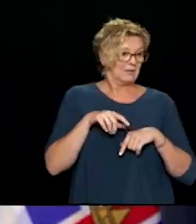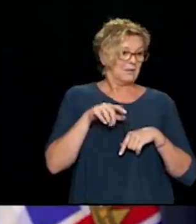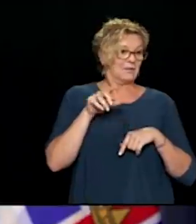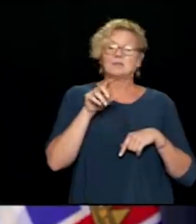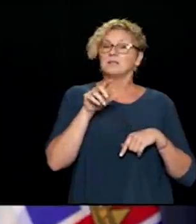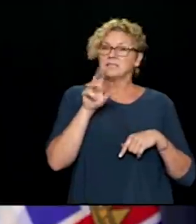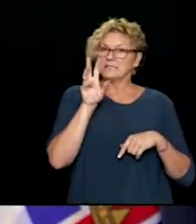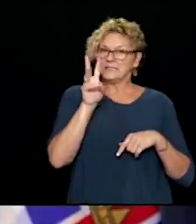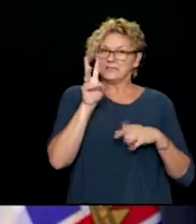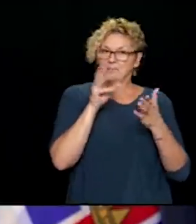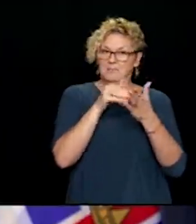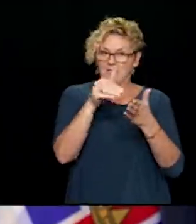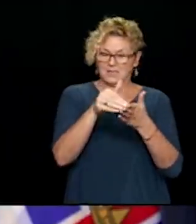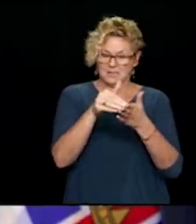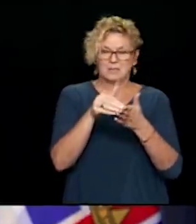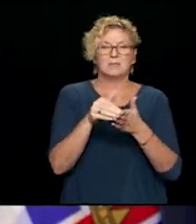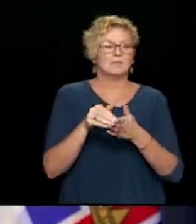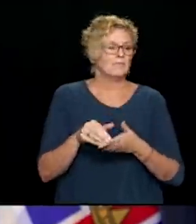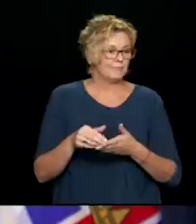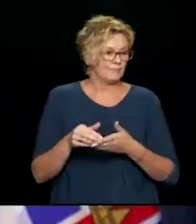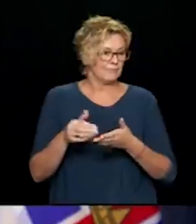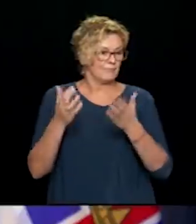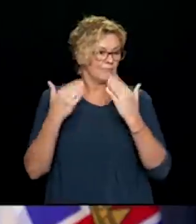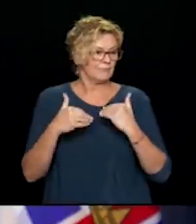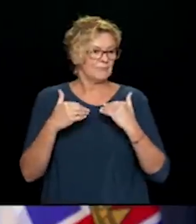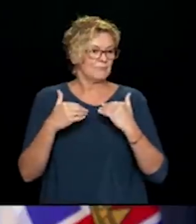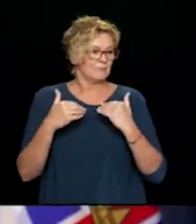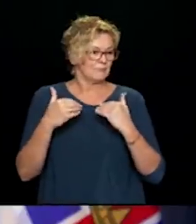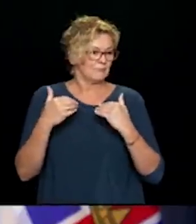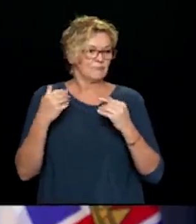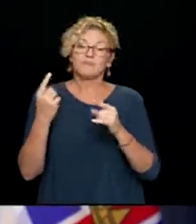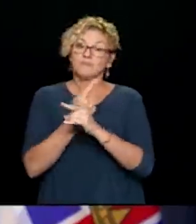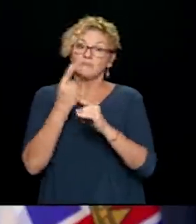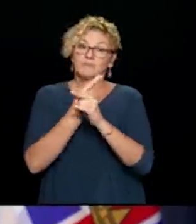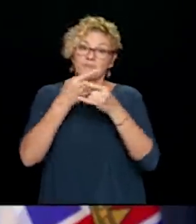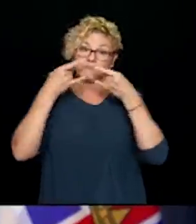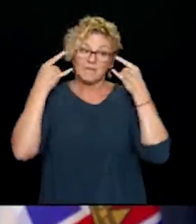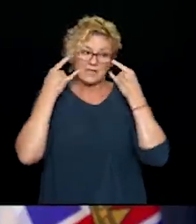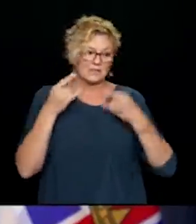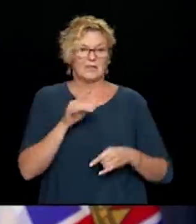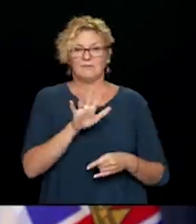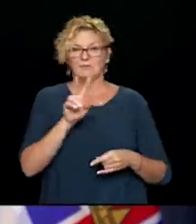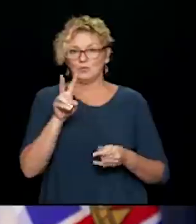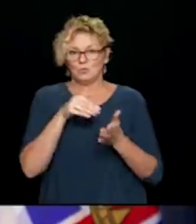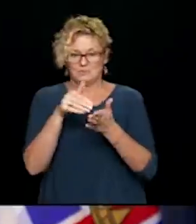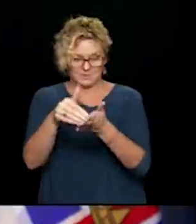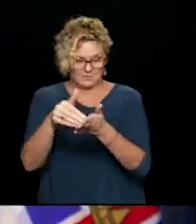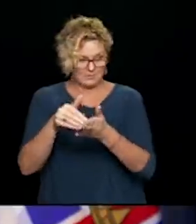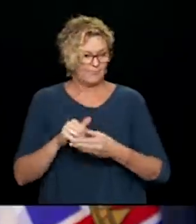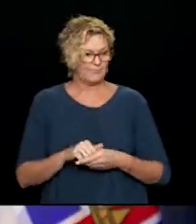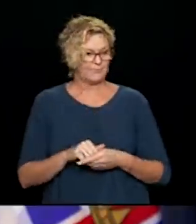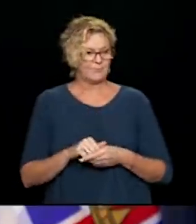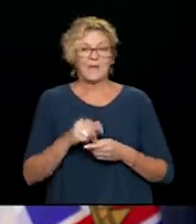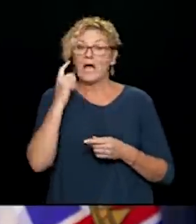Just over 6,300,000 N95 are equivalent respirators. respirators. Just surgical or procedure